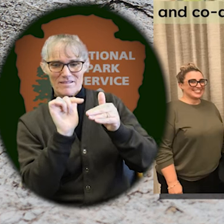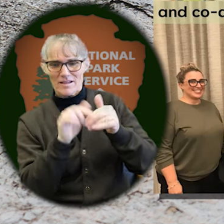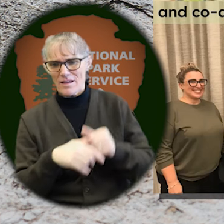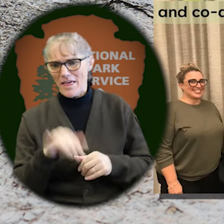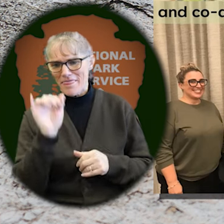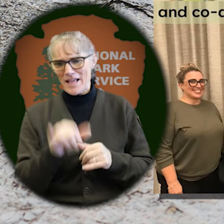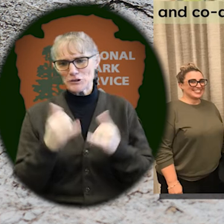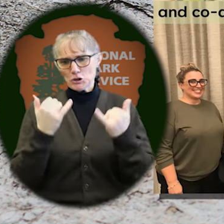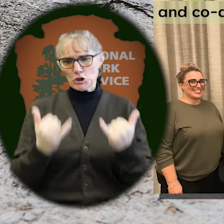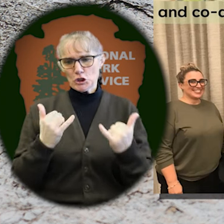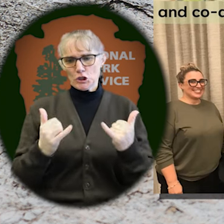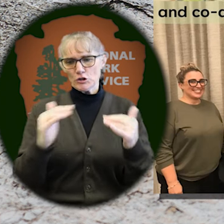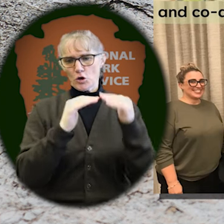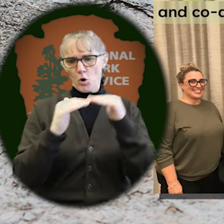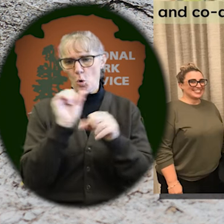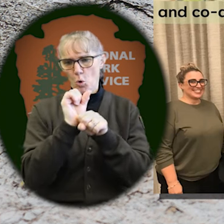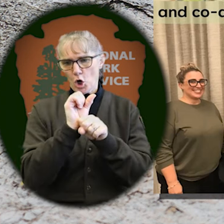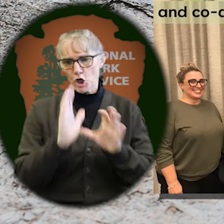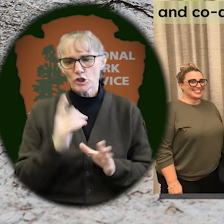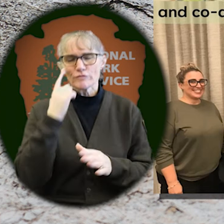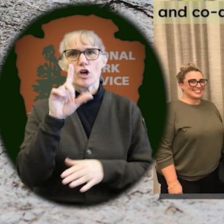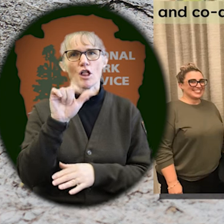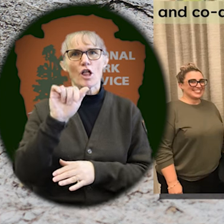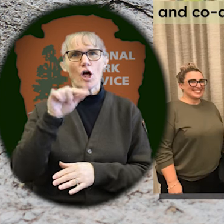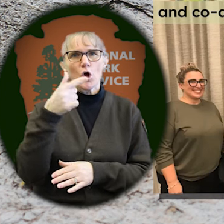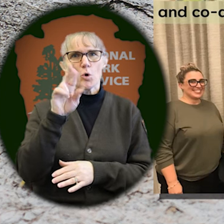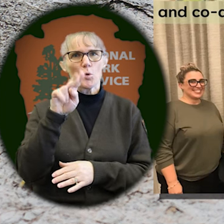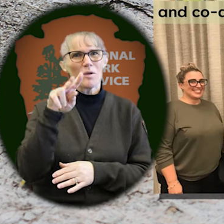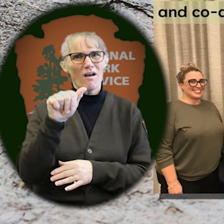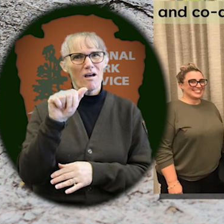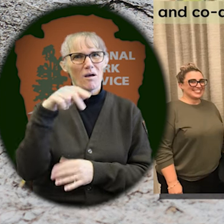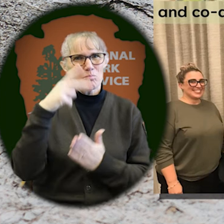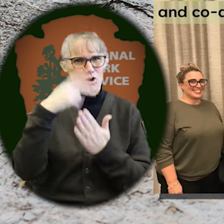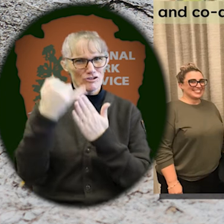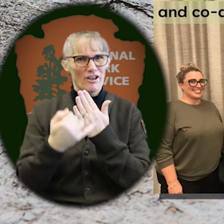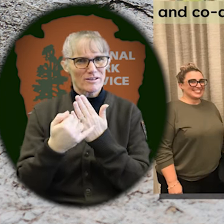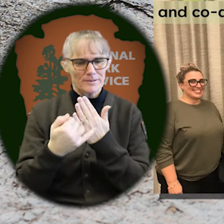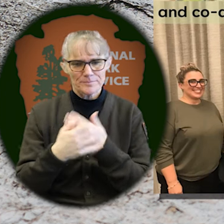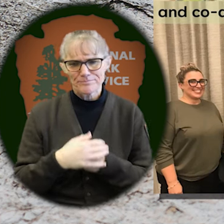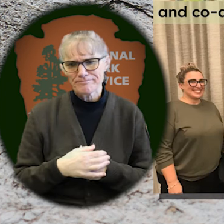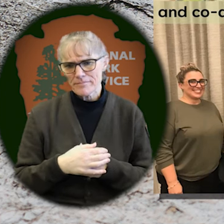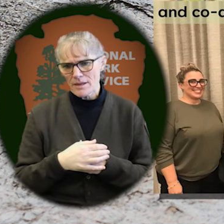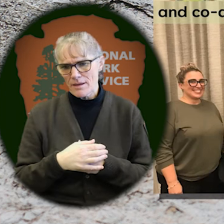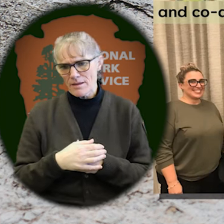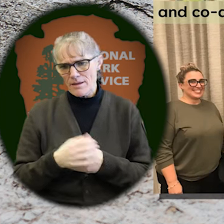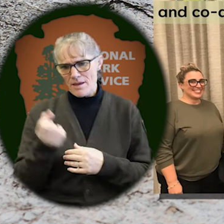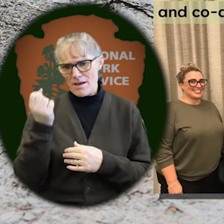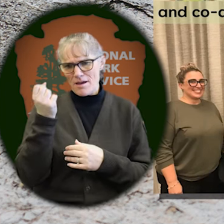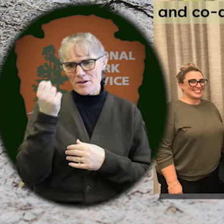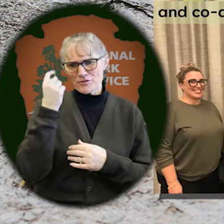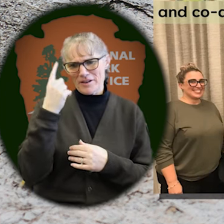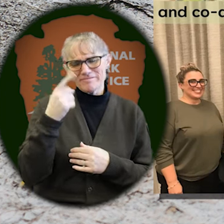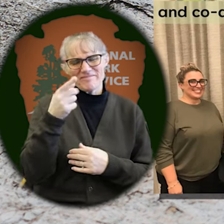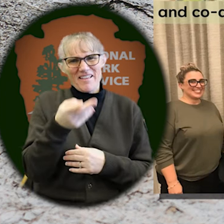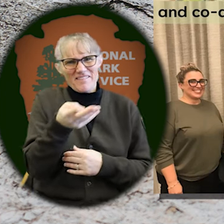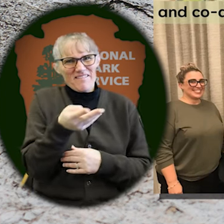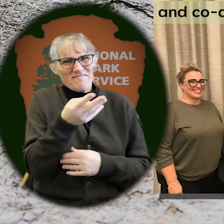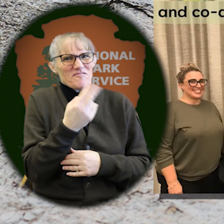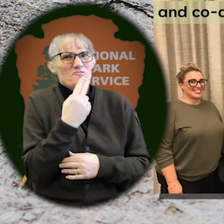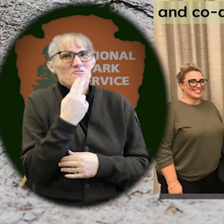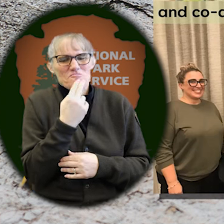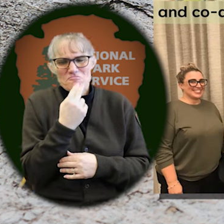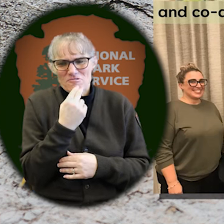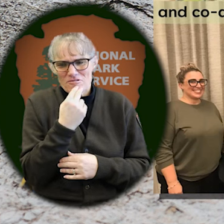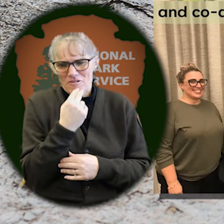my current co-workers at Laguna Project. And this is just, you know, like a very small size of the